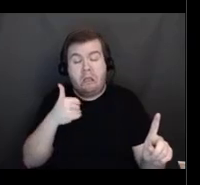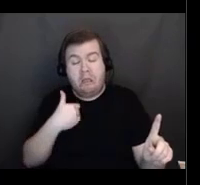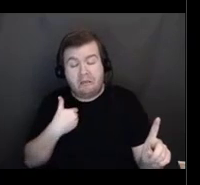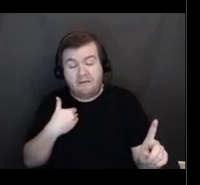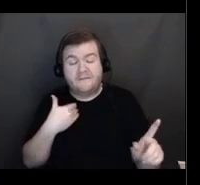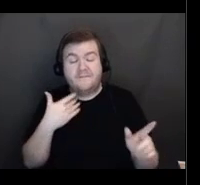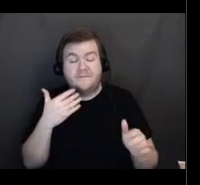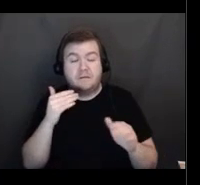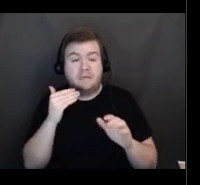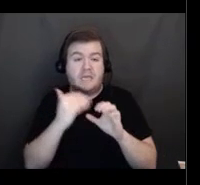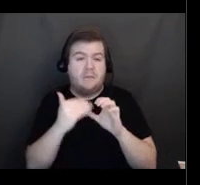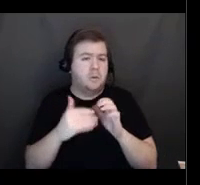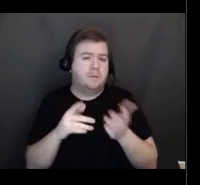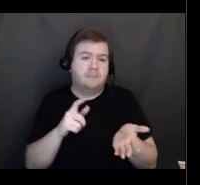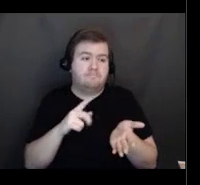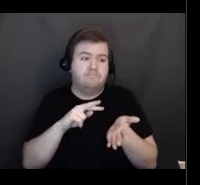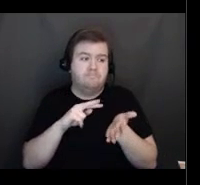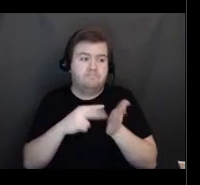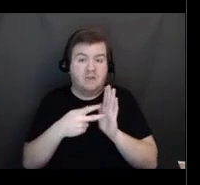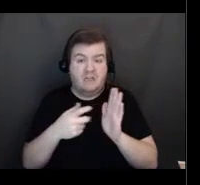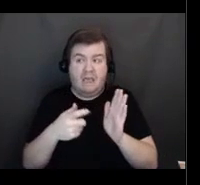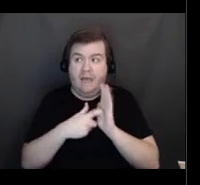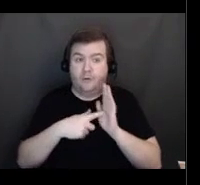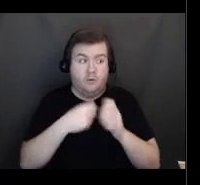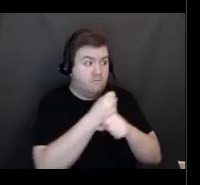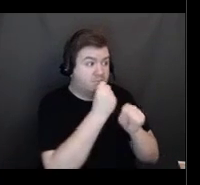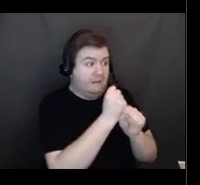put that in there. Let's see.